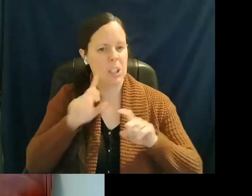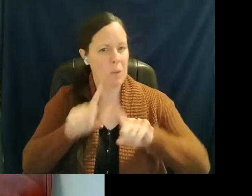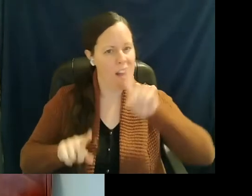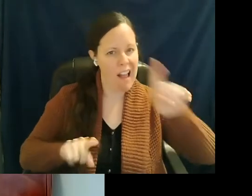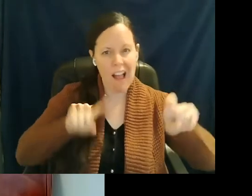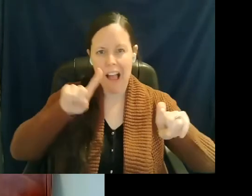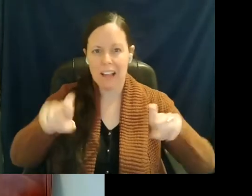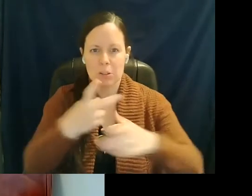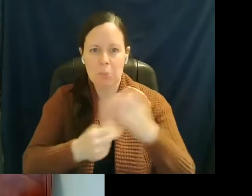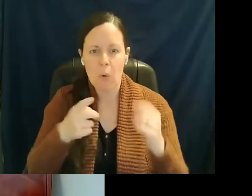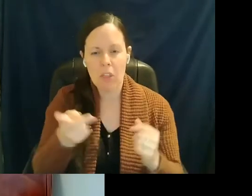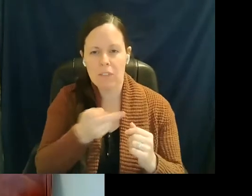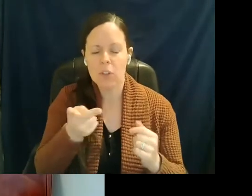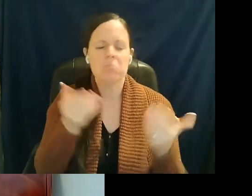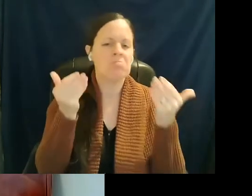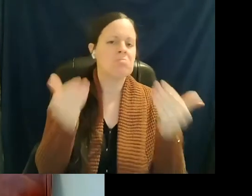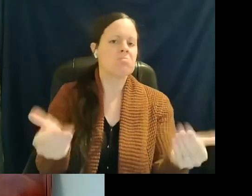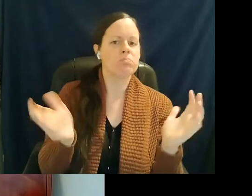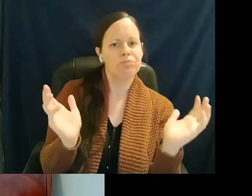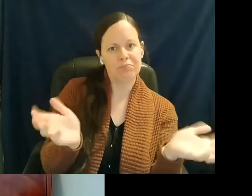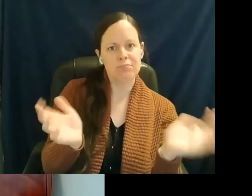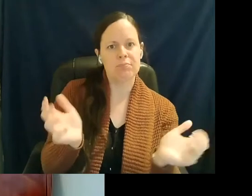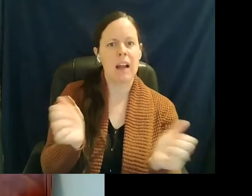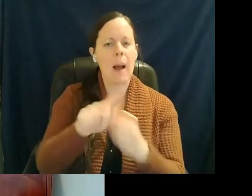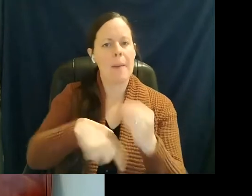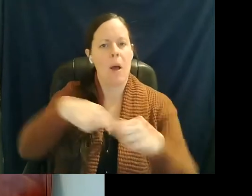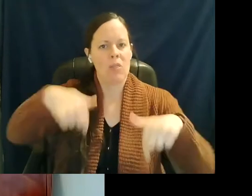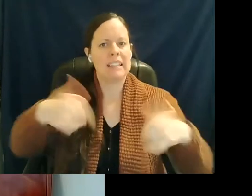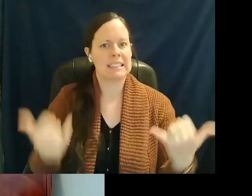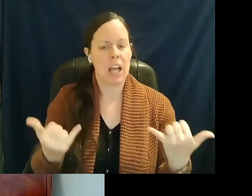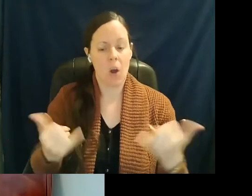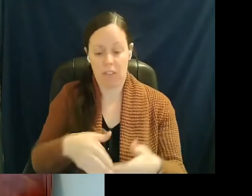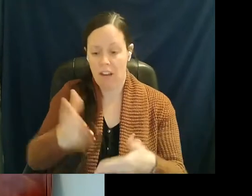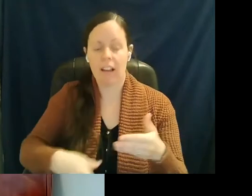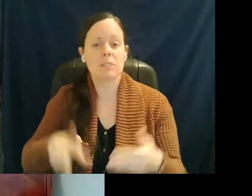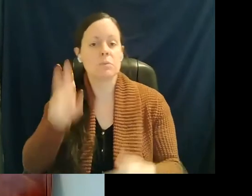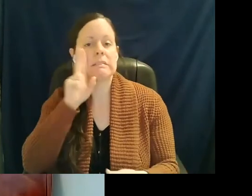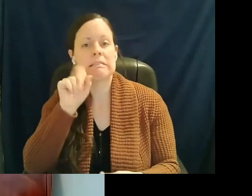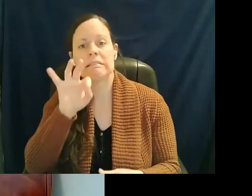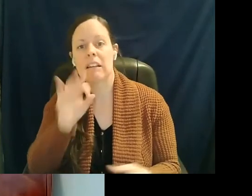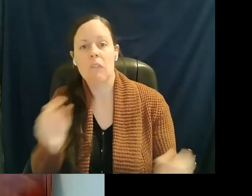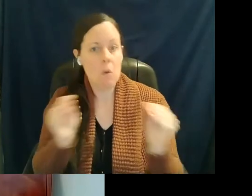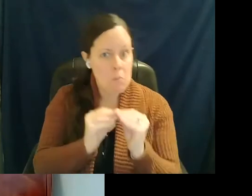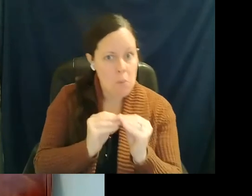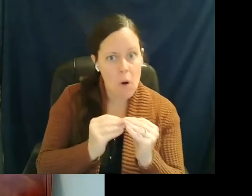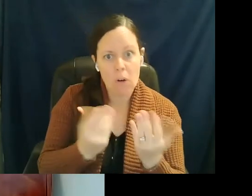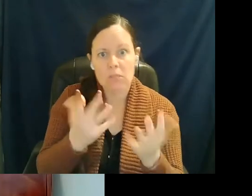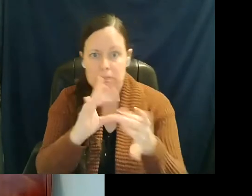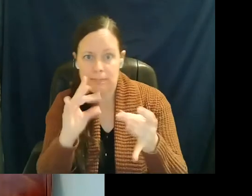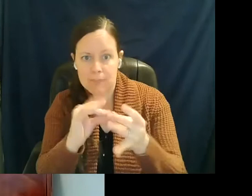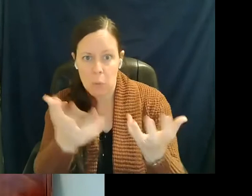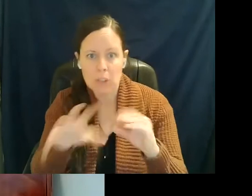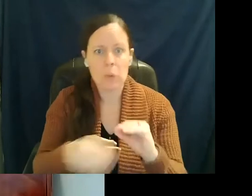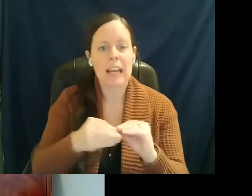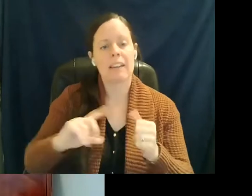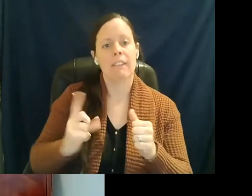So feel free just to have a conversation with us about this. And then at the end, we'll see if there's anything additional you'd like to add. First question.